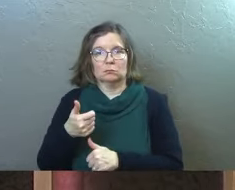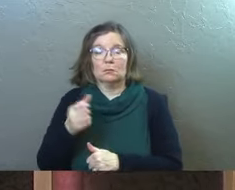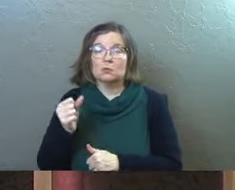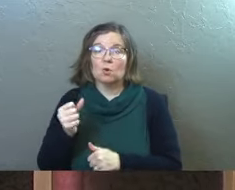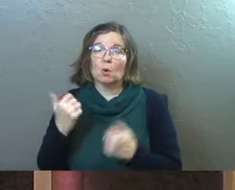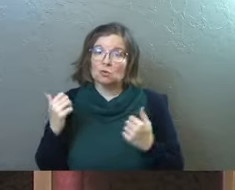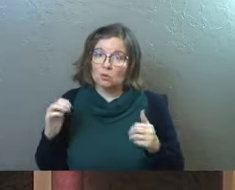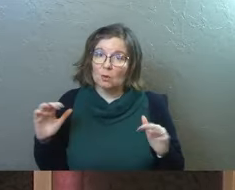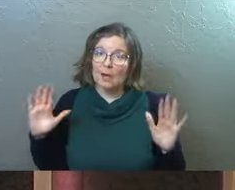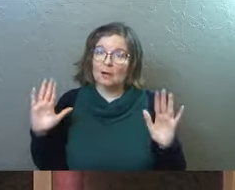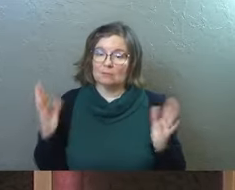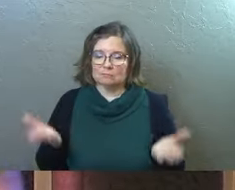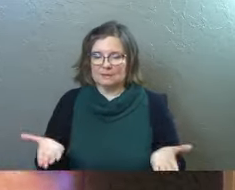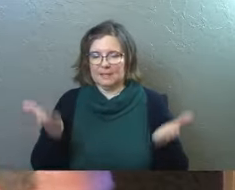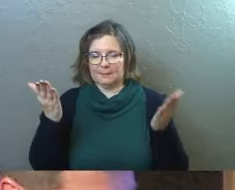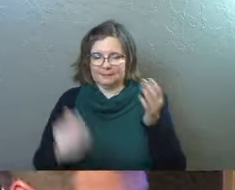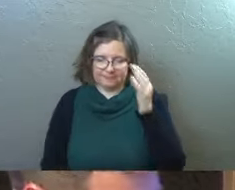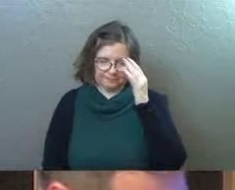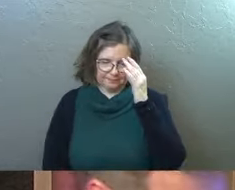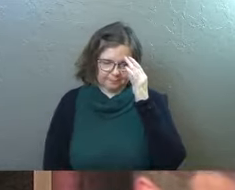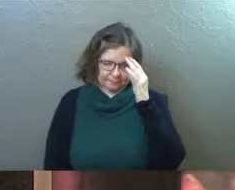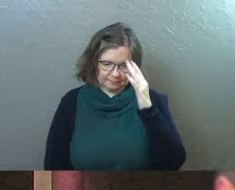So surrender. Would you guys stand?